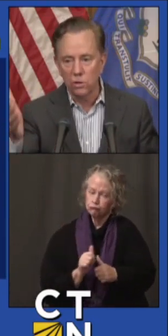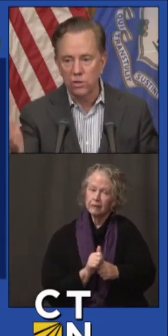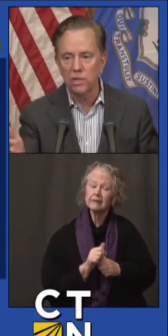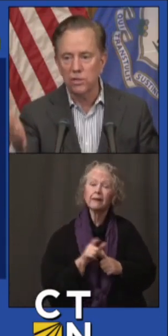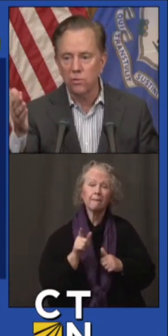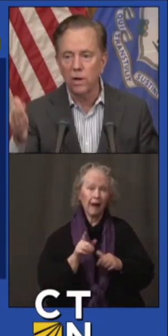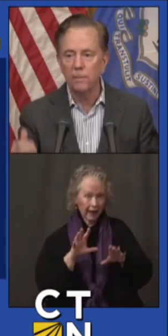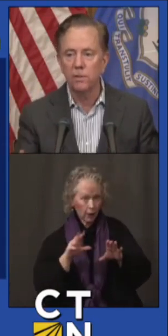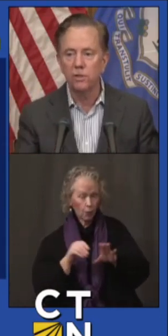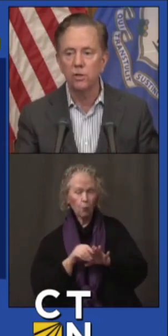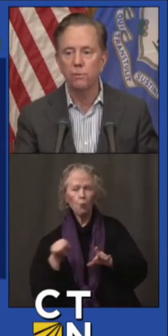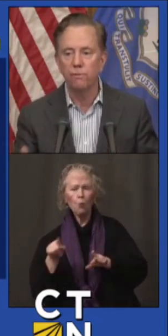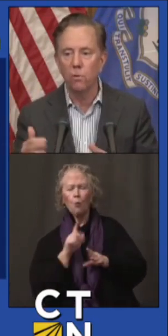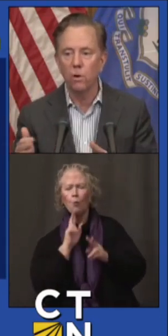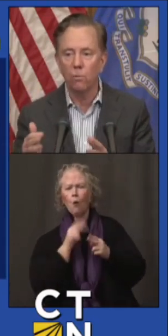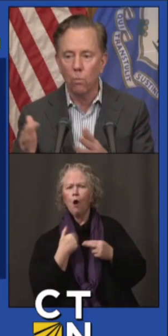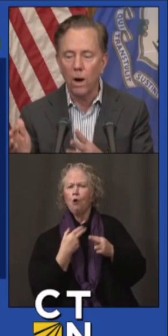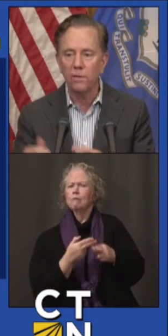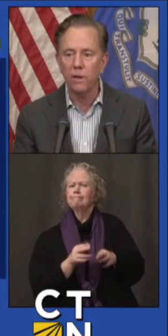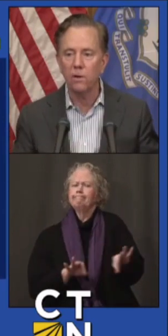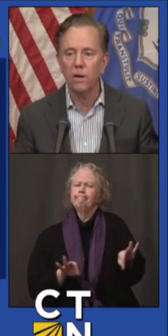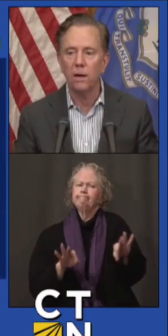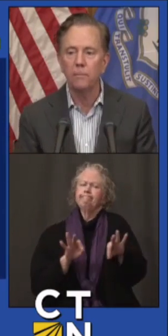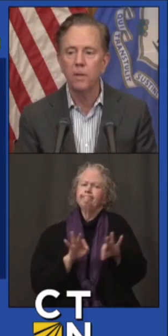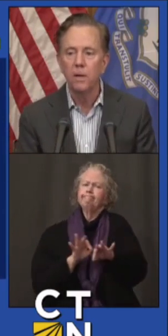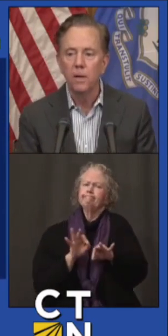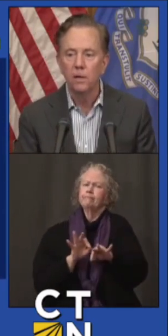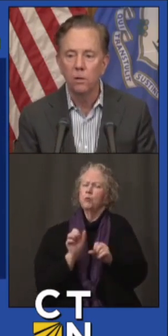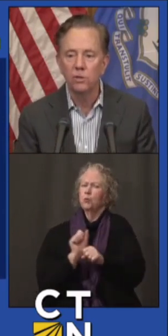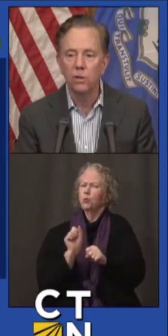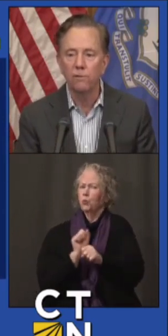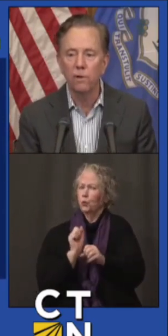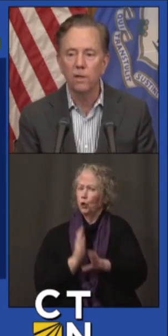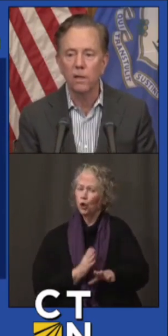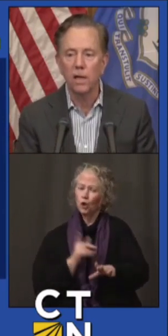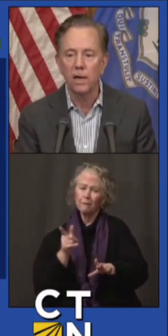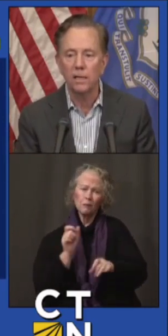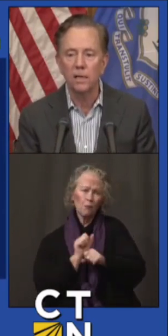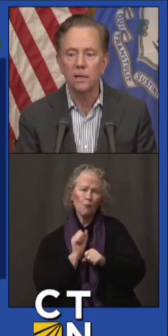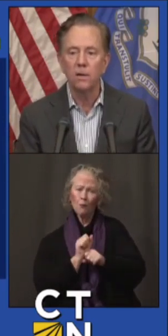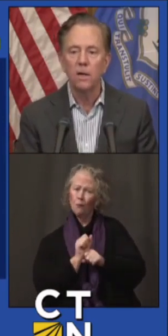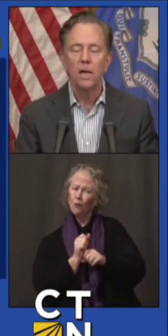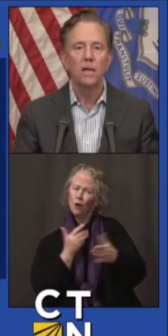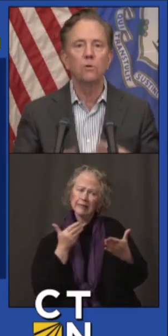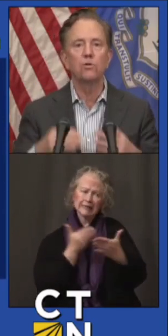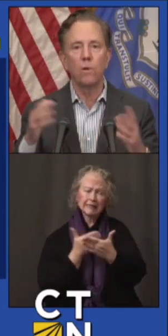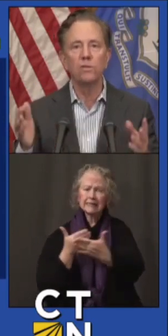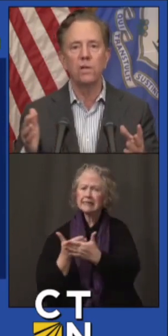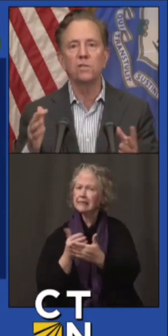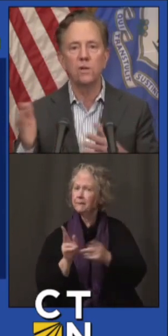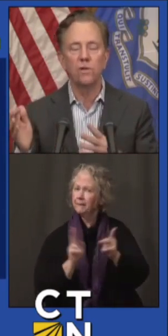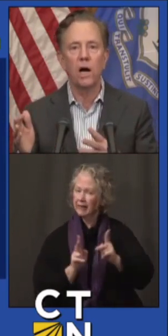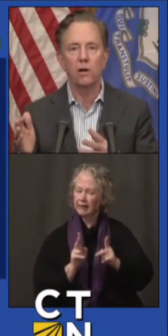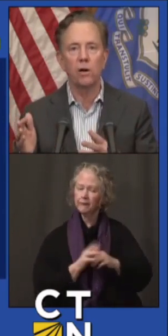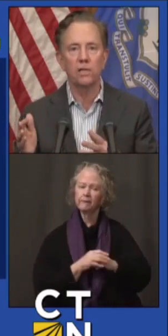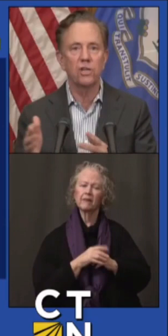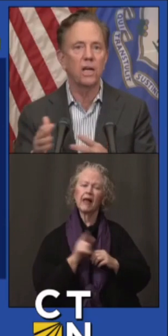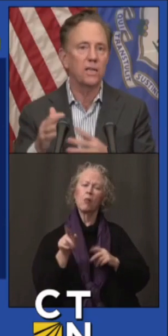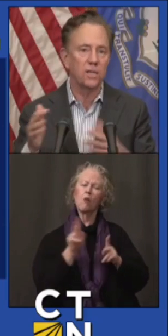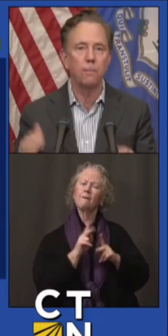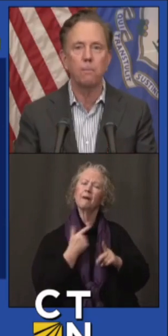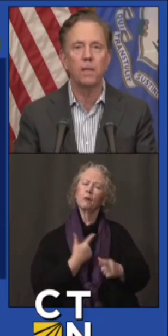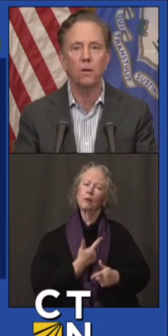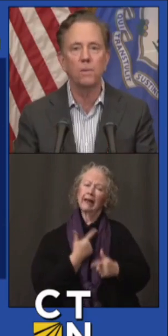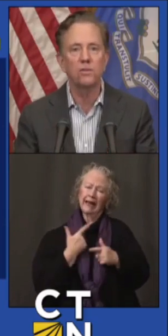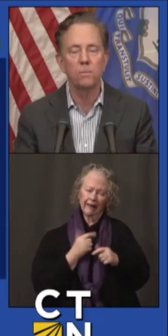workers. I described to you before why they're close to the front of the line there. And those residents of congregate